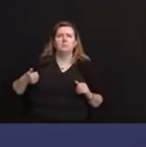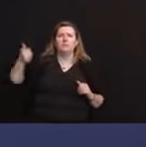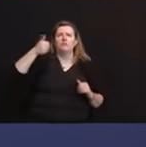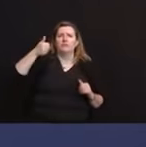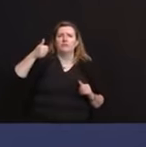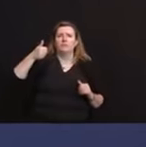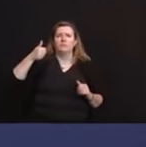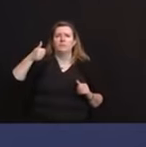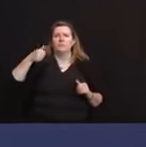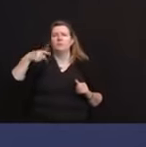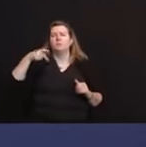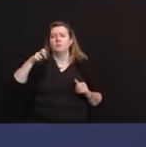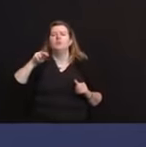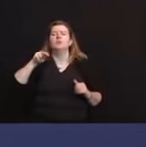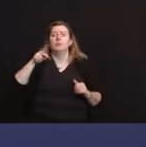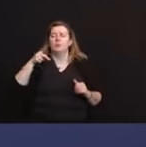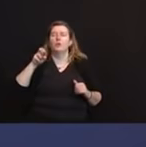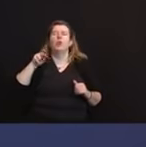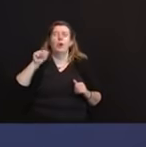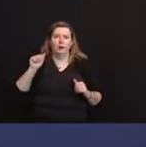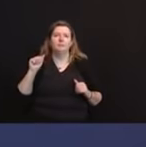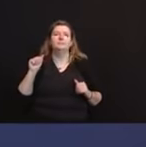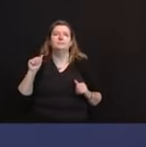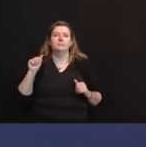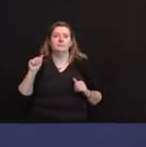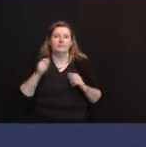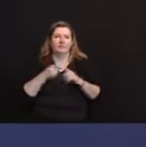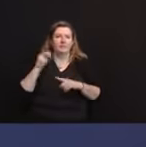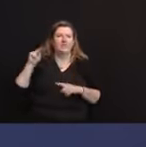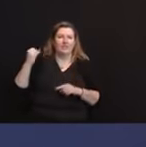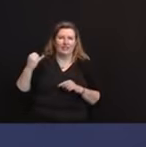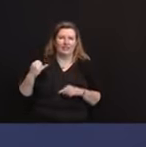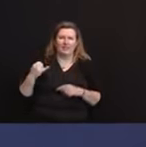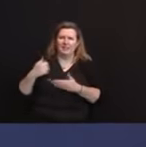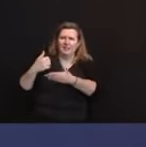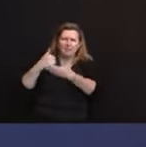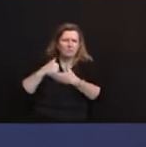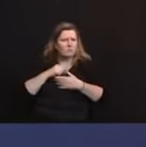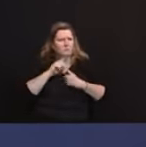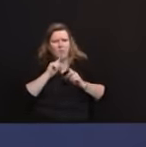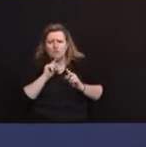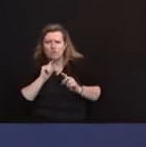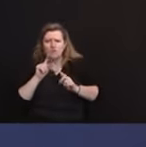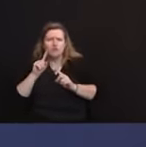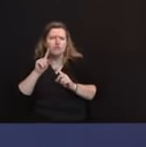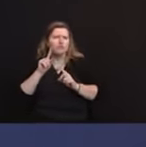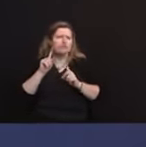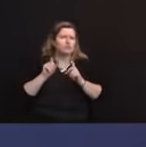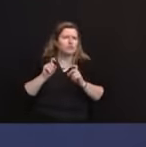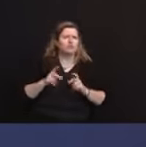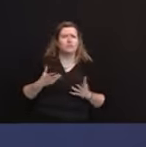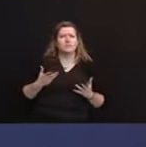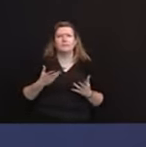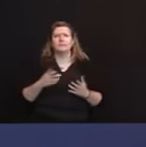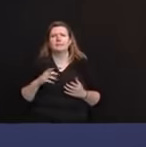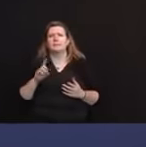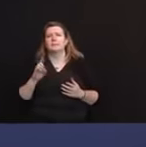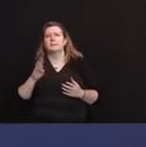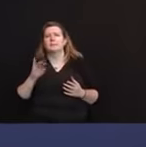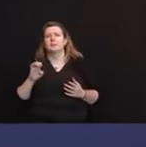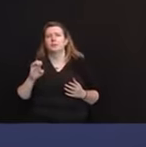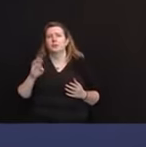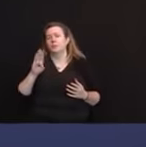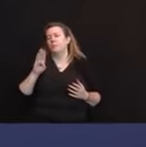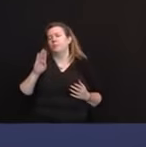questions that were out there. Debbie Birx and Tony Fauci were also there. want to give her a shout out. She's been very good to us.